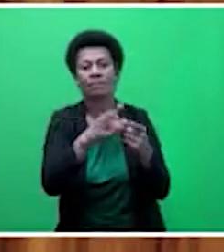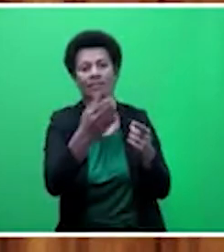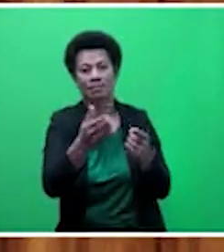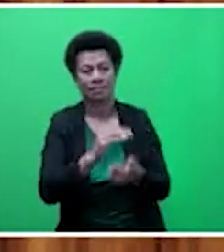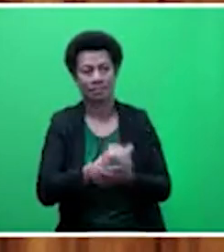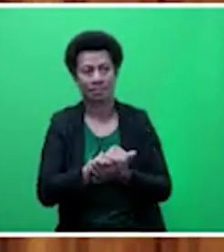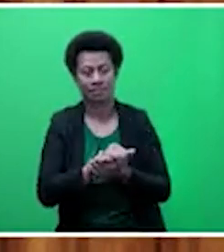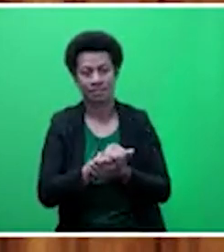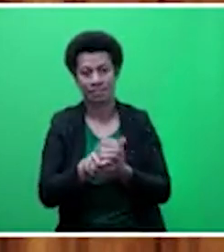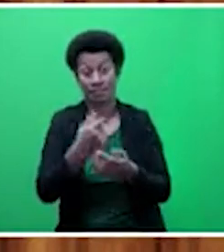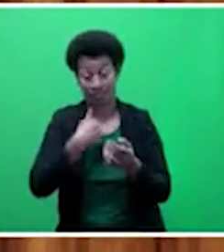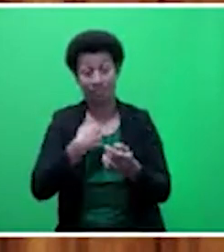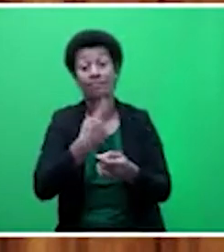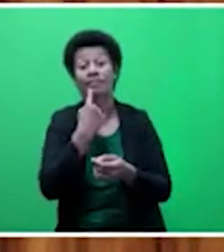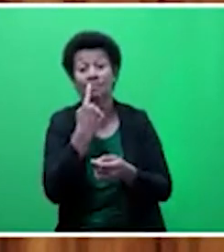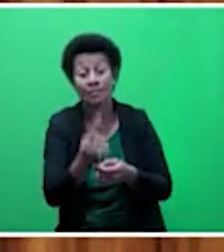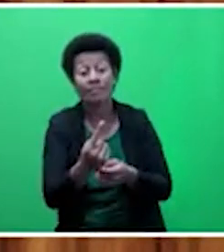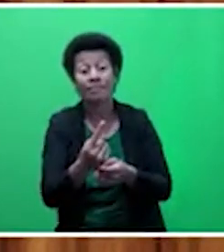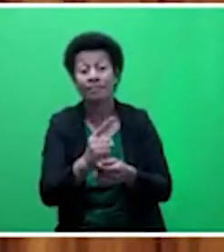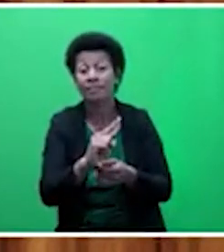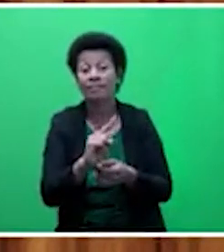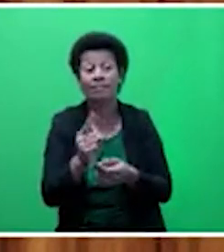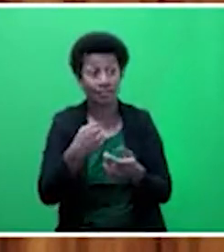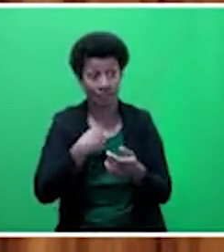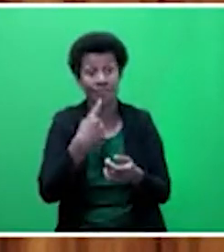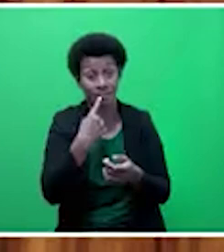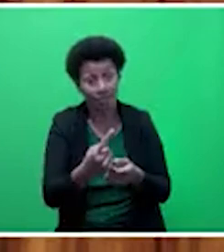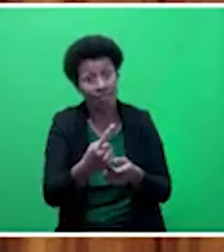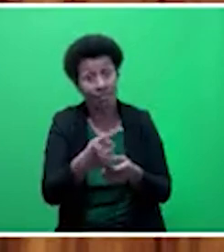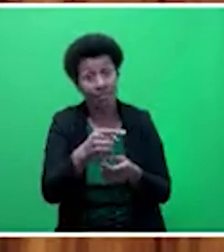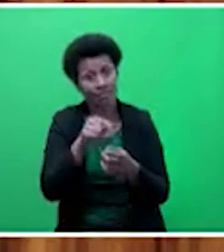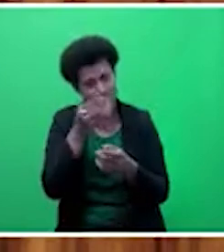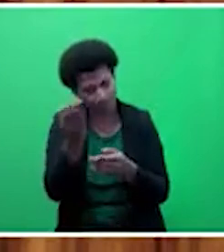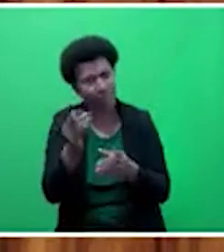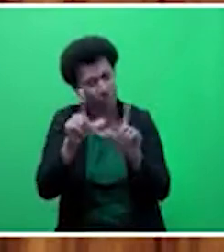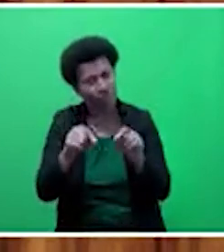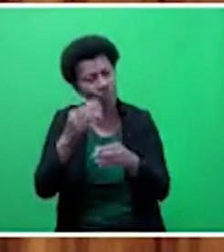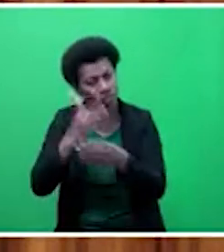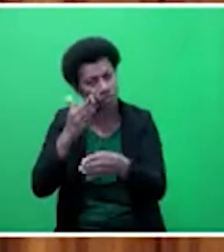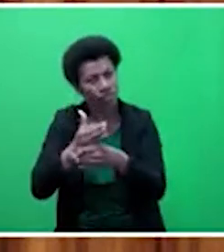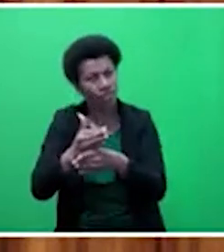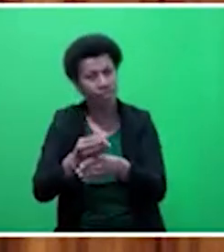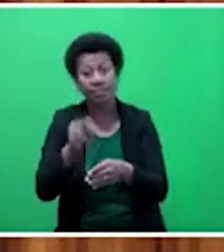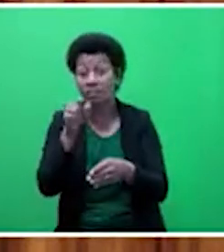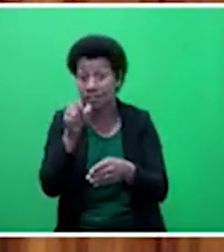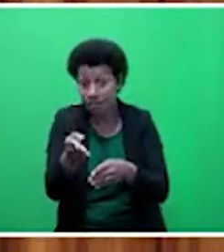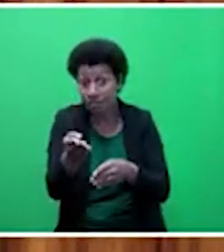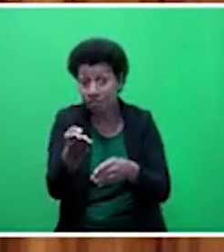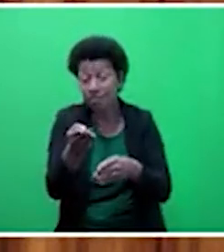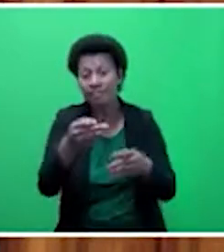actually... I actually said... I actually said... And I've said this, that you're doing a good job, but you are under the influence